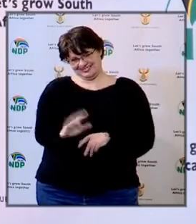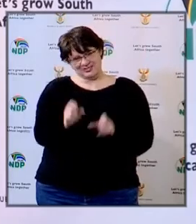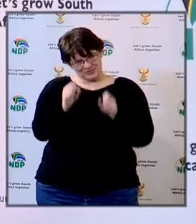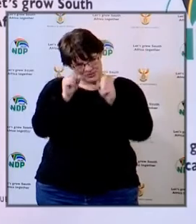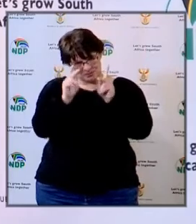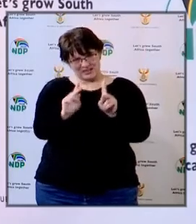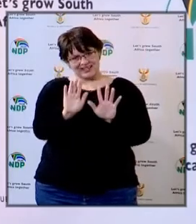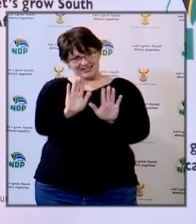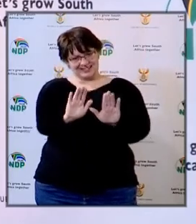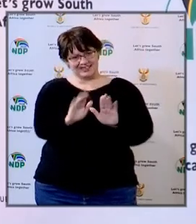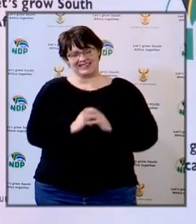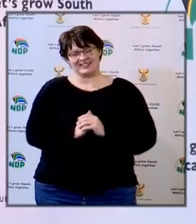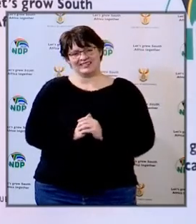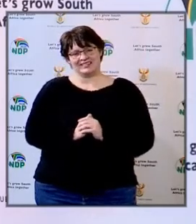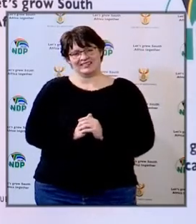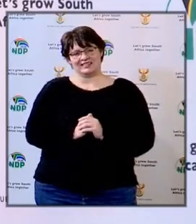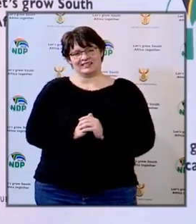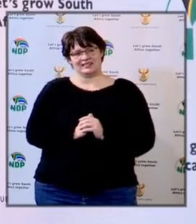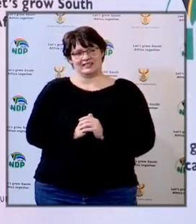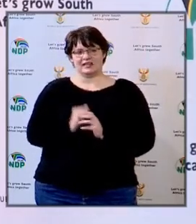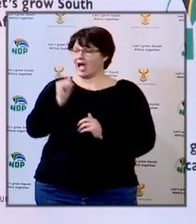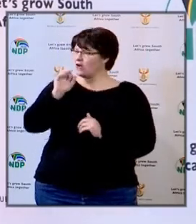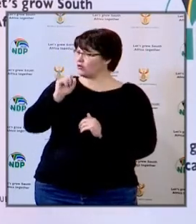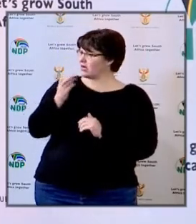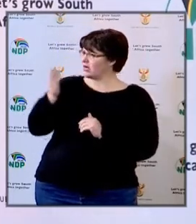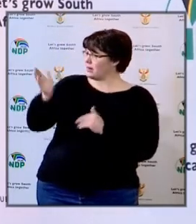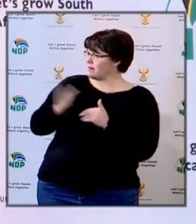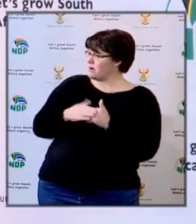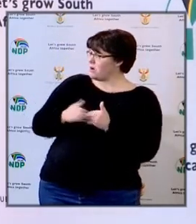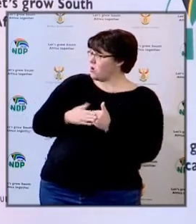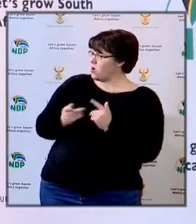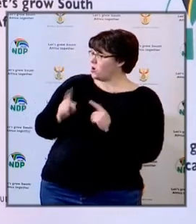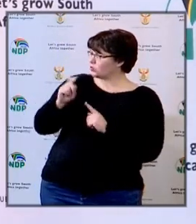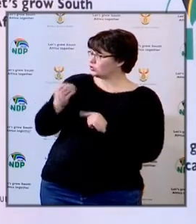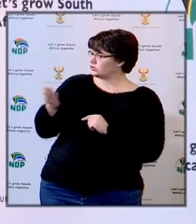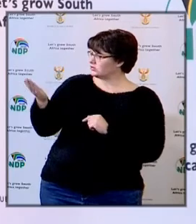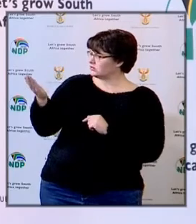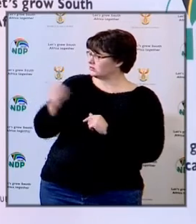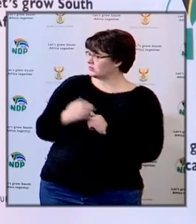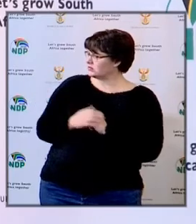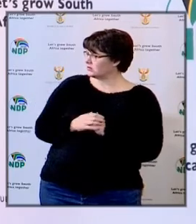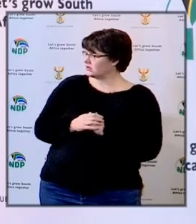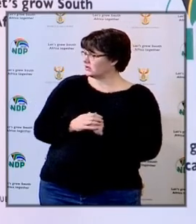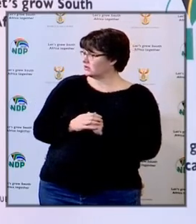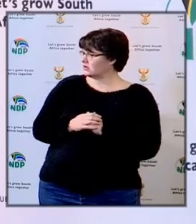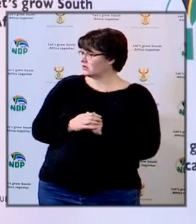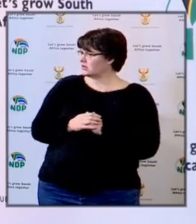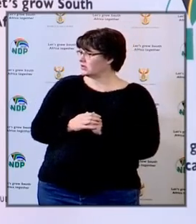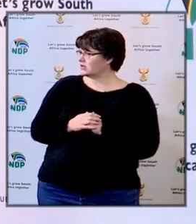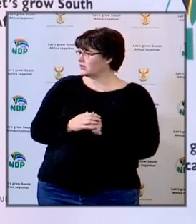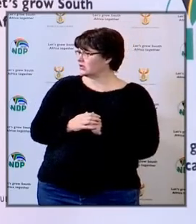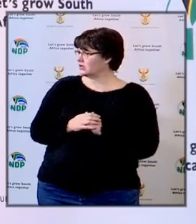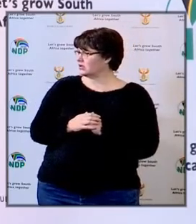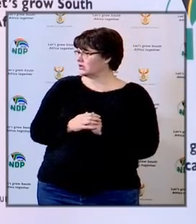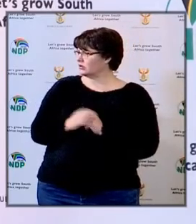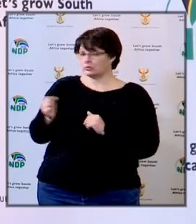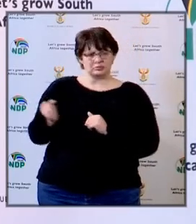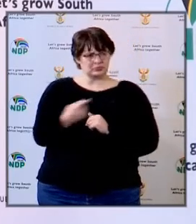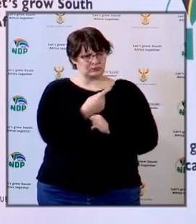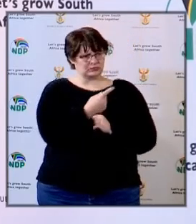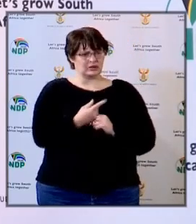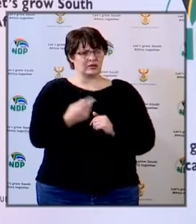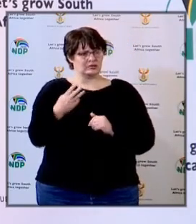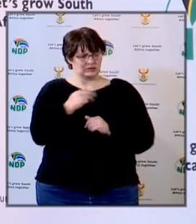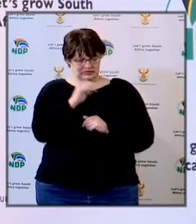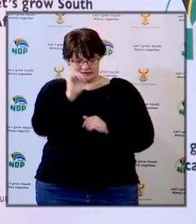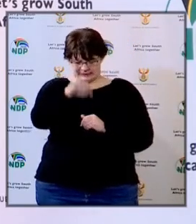it's all right Irene can I come back to you do we have any new questions that we could forward to the